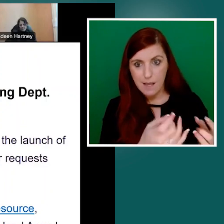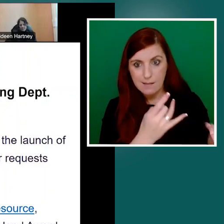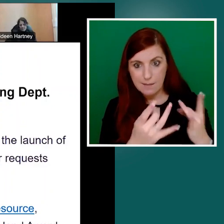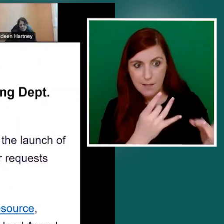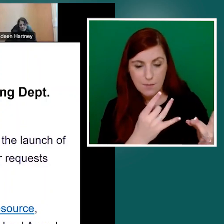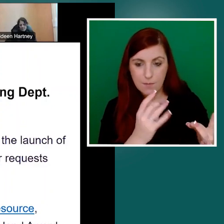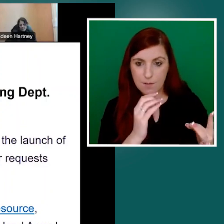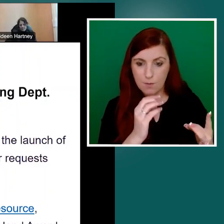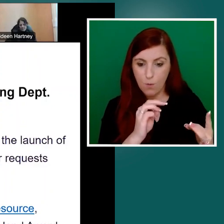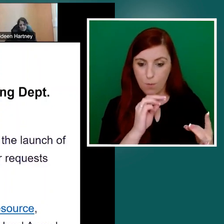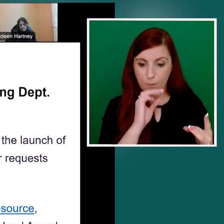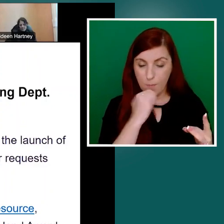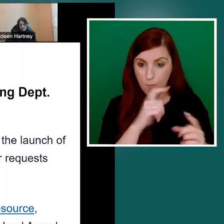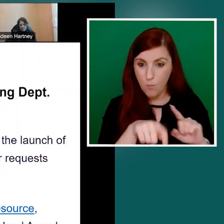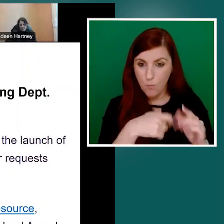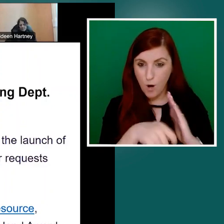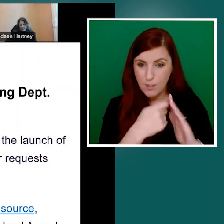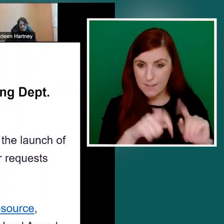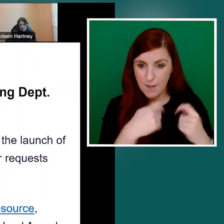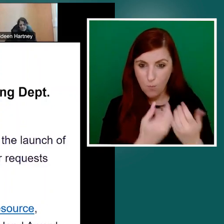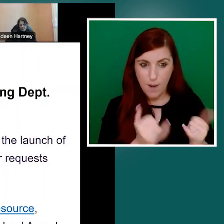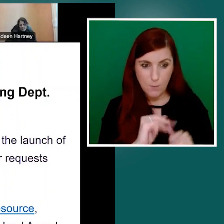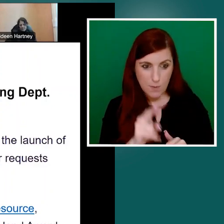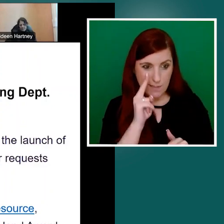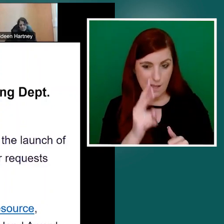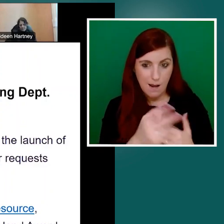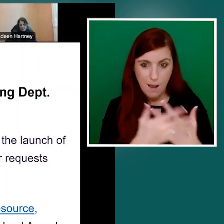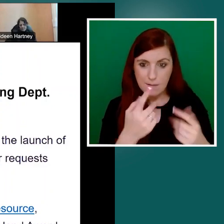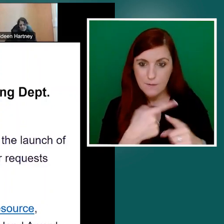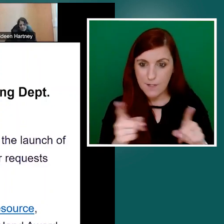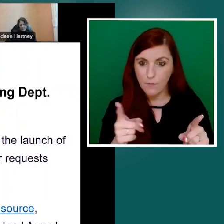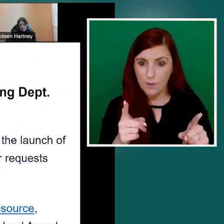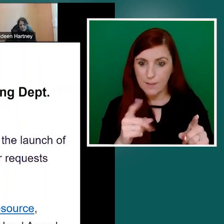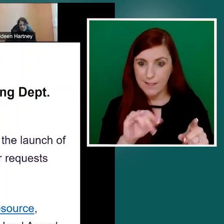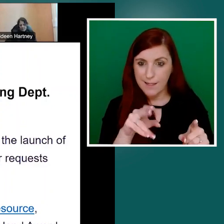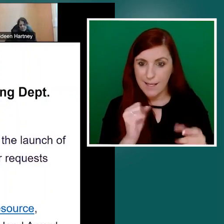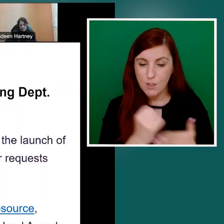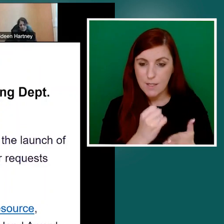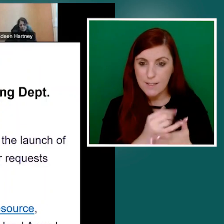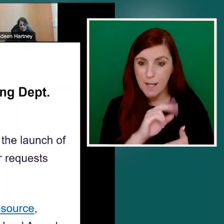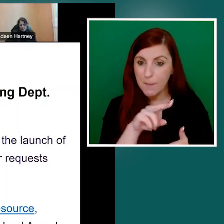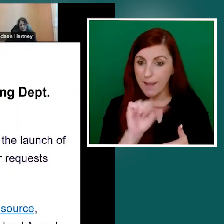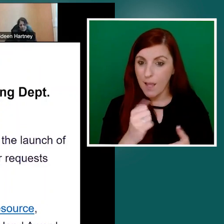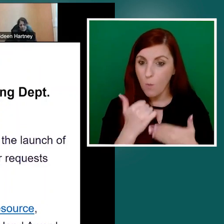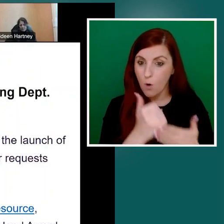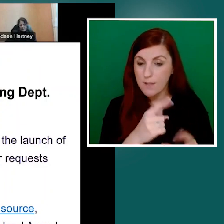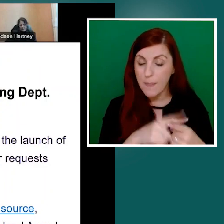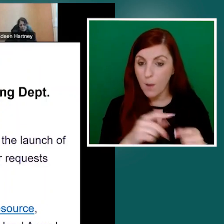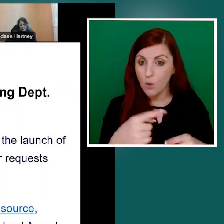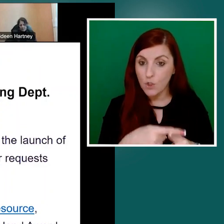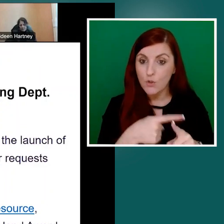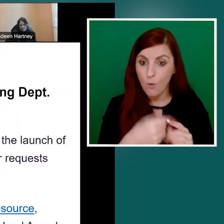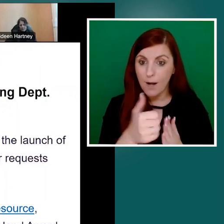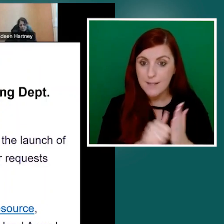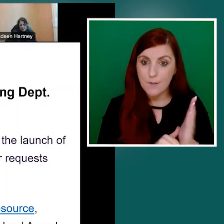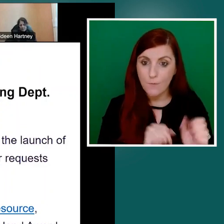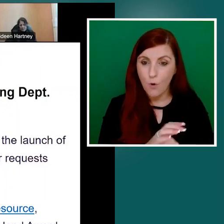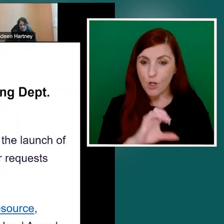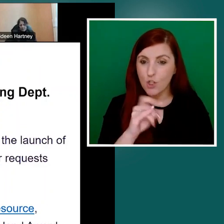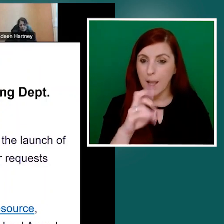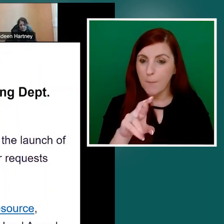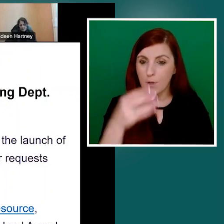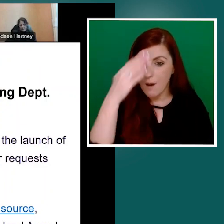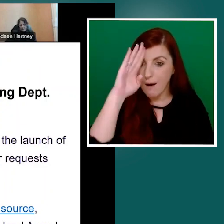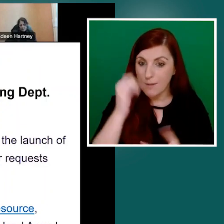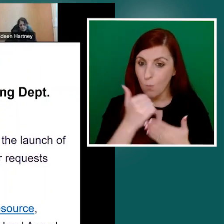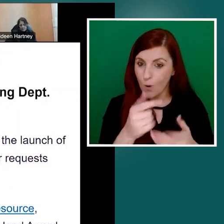shortlisted for a Chambers-Irelander award. So that's one really practical example of a kind of how a root and branch approach to plain language. So